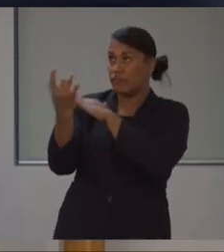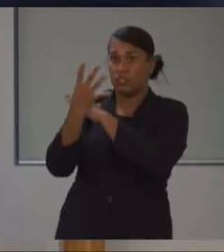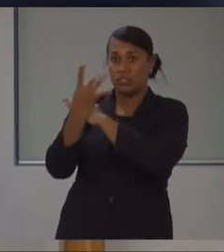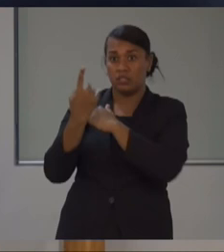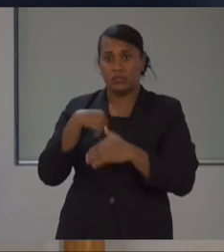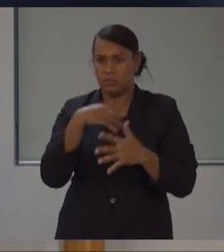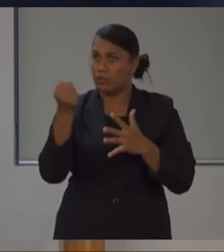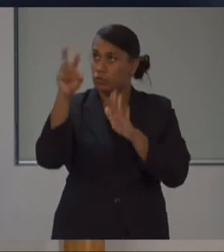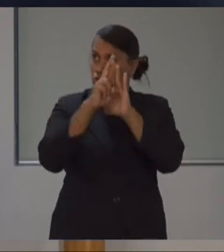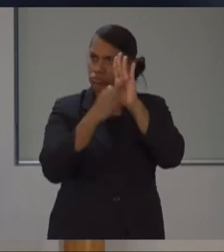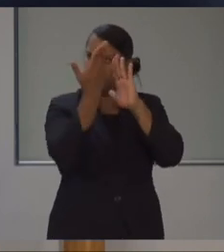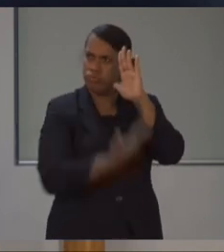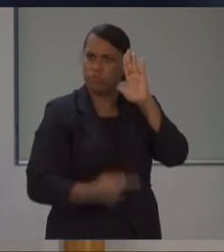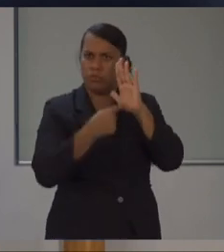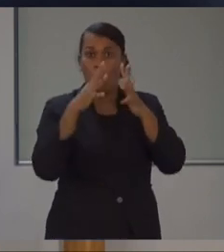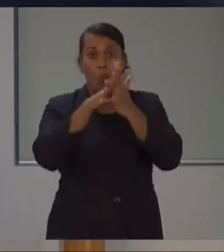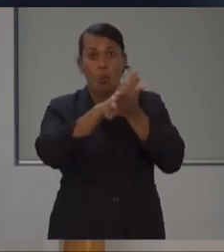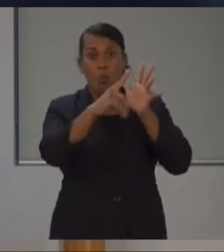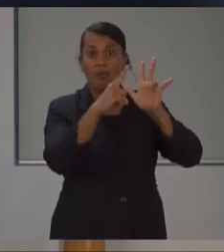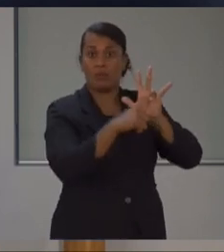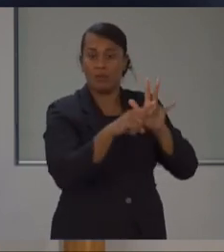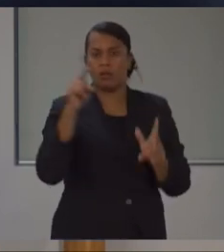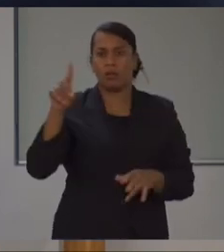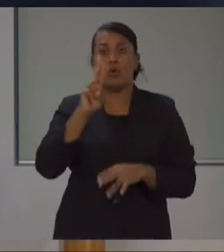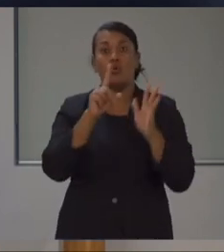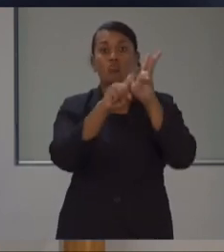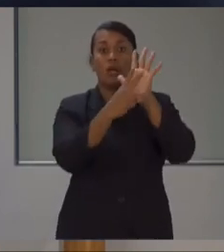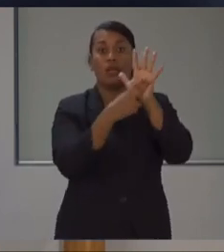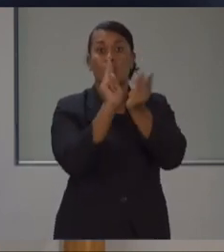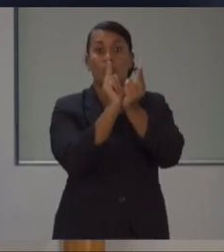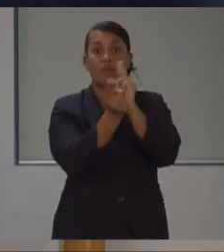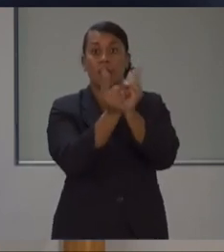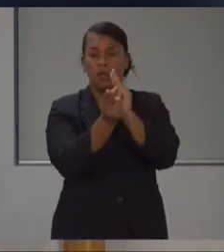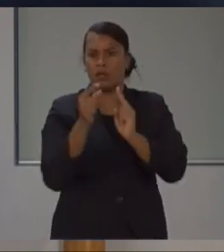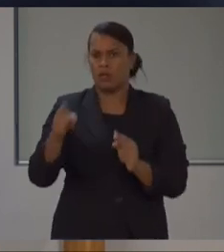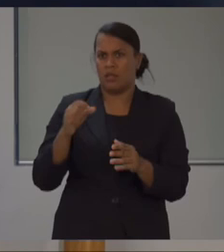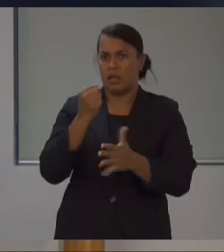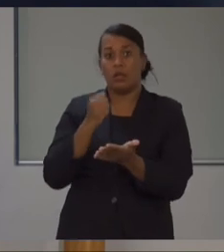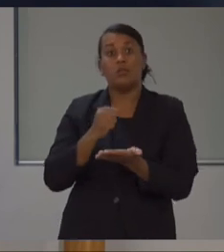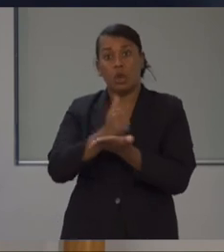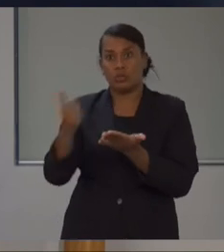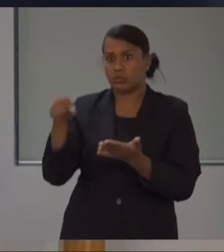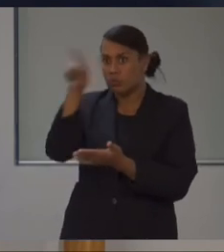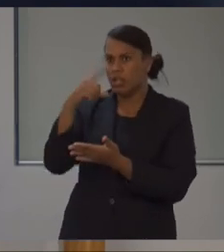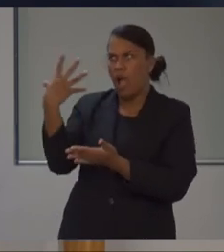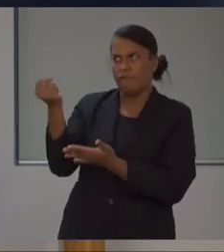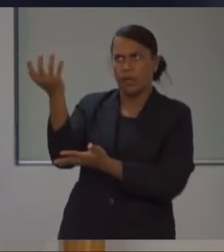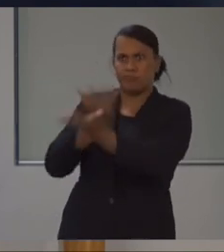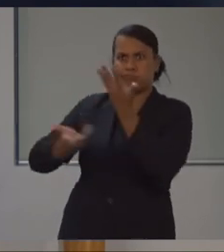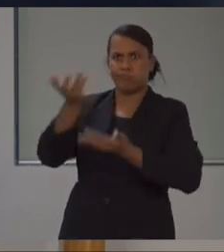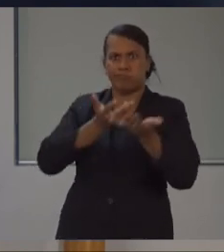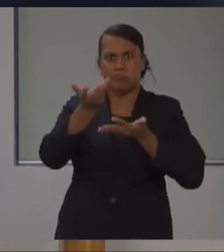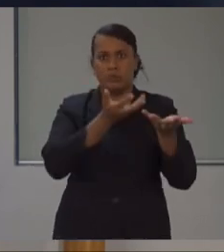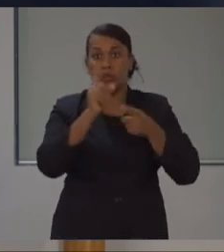the leading body that's designated by UN for guidance around this. They have quite a lot of experts that they use. But having said that,